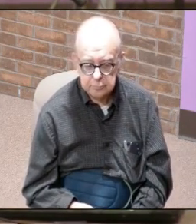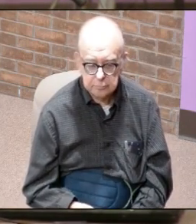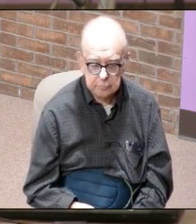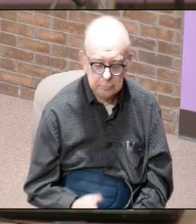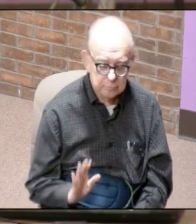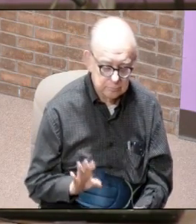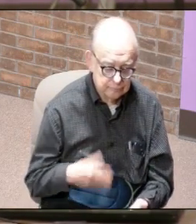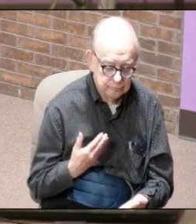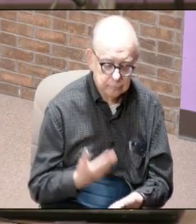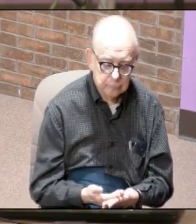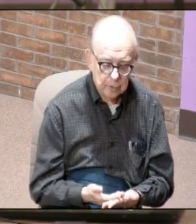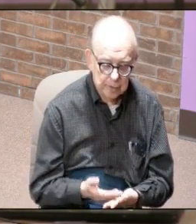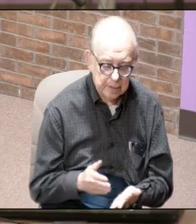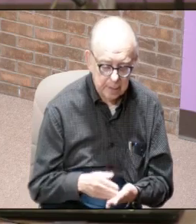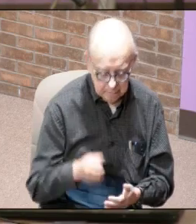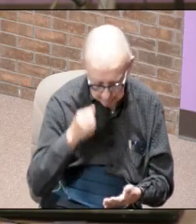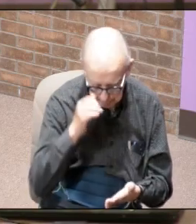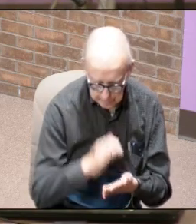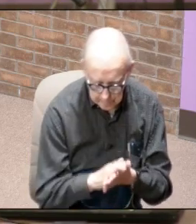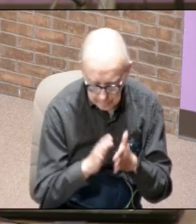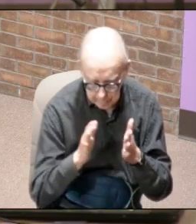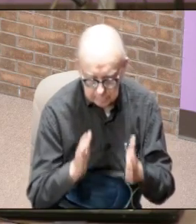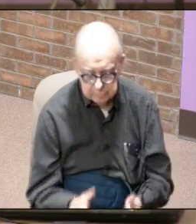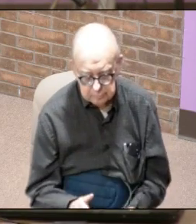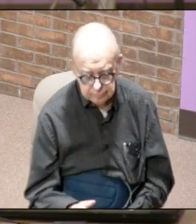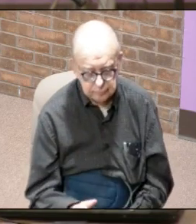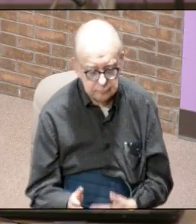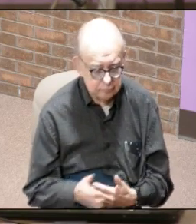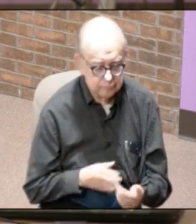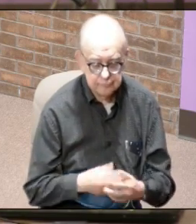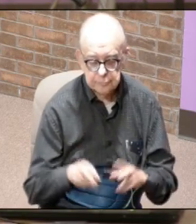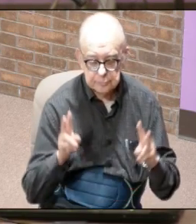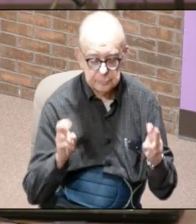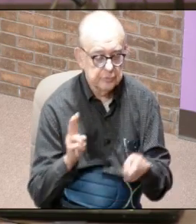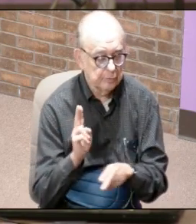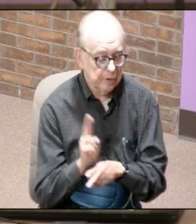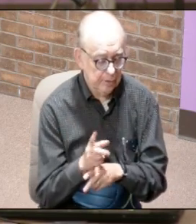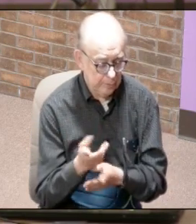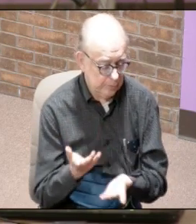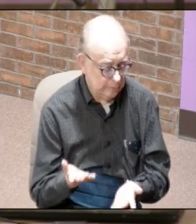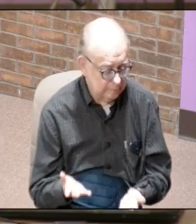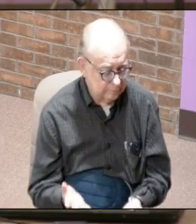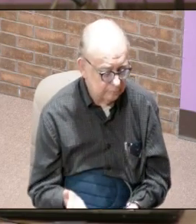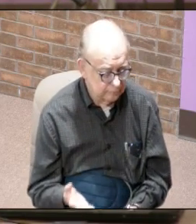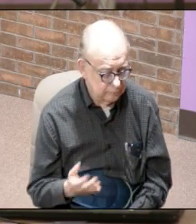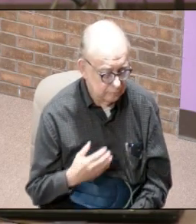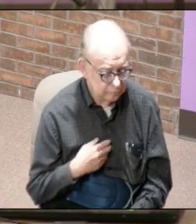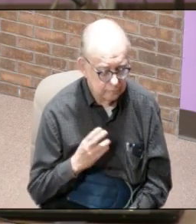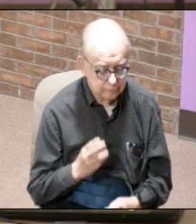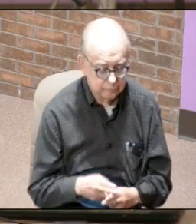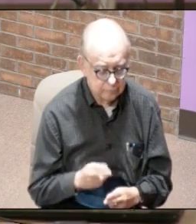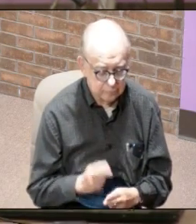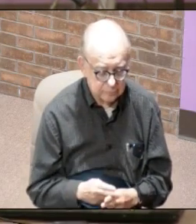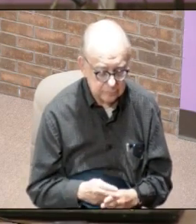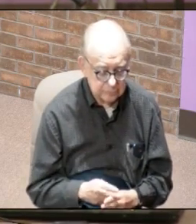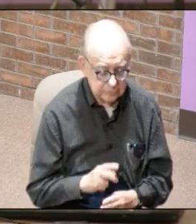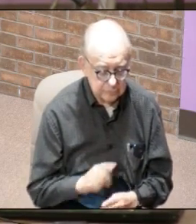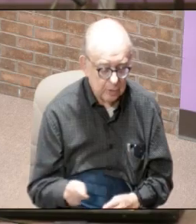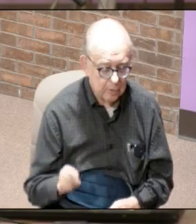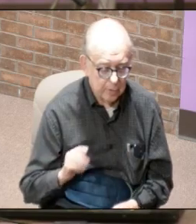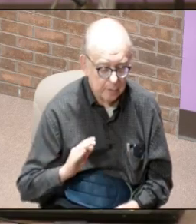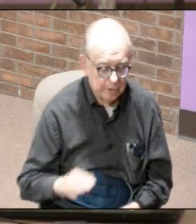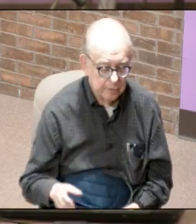born again believers whatever phrase you want to coin i just call it a child of god